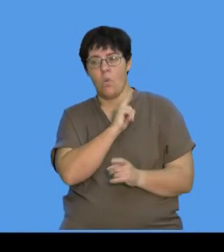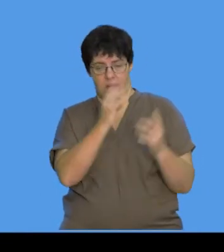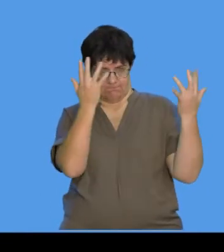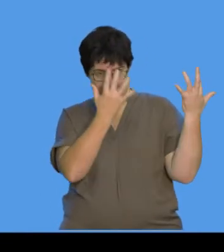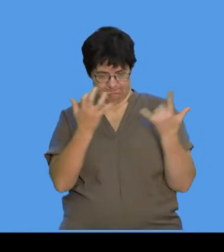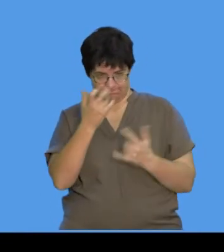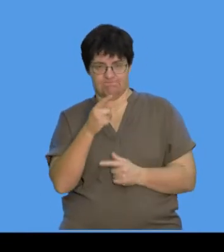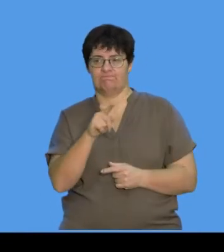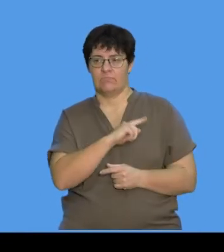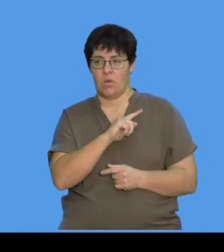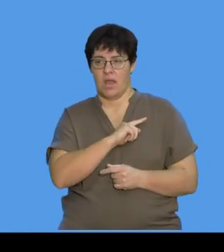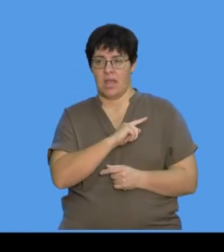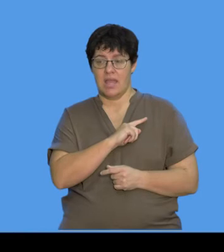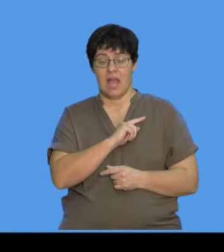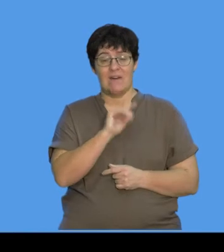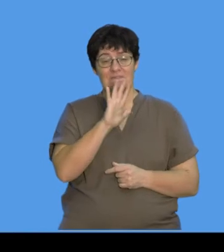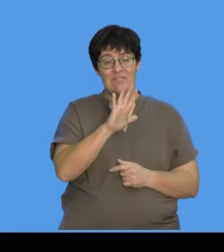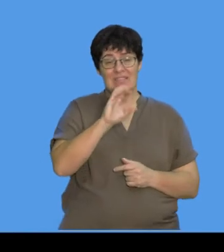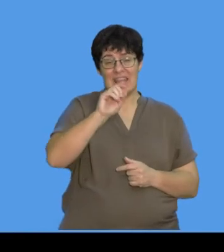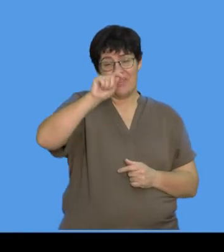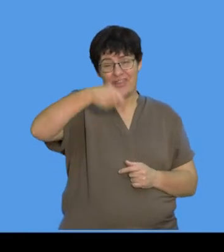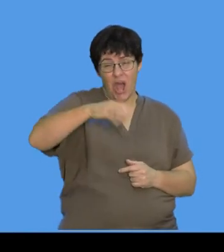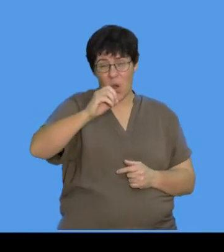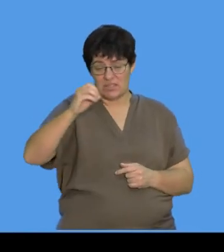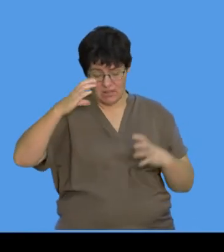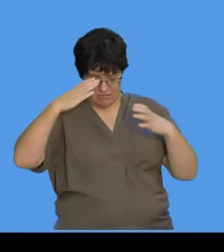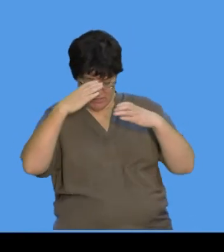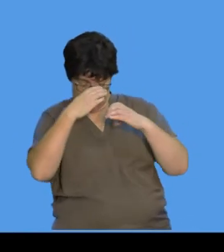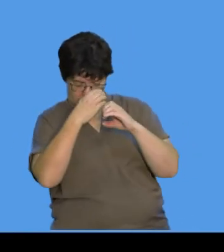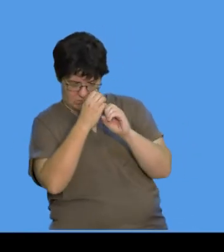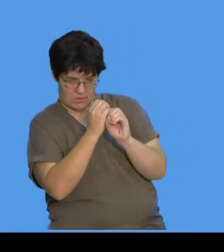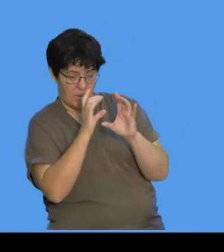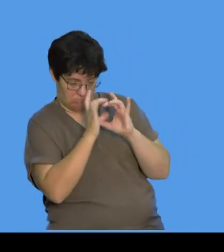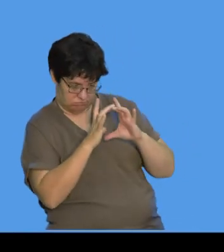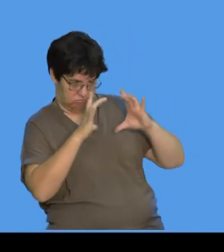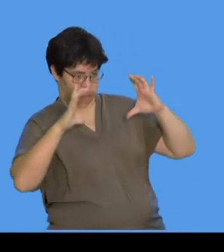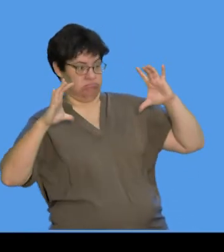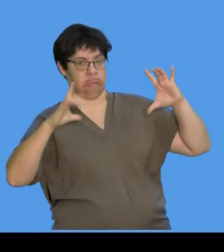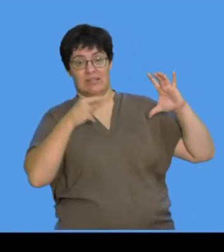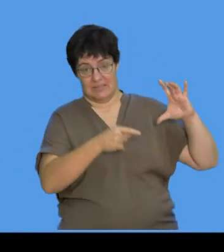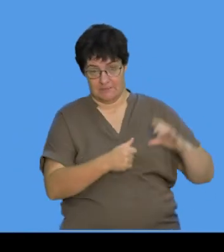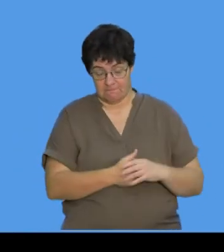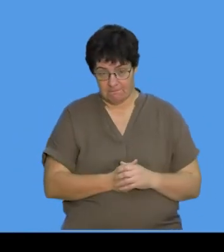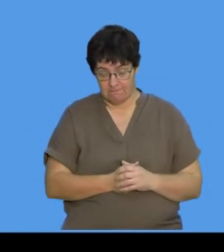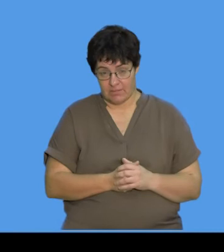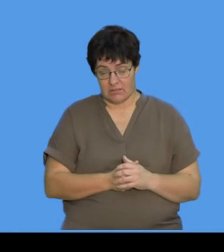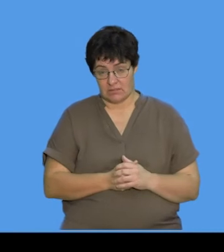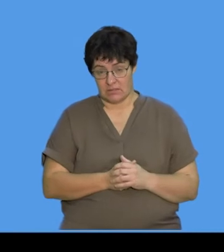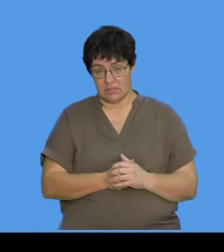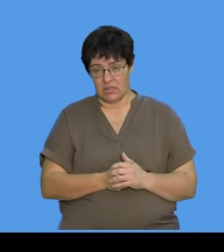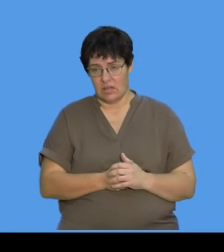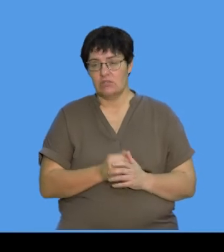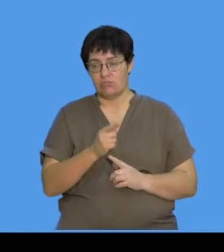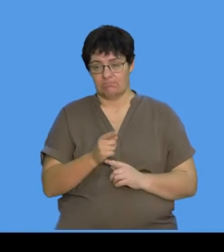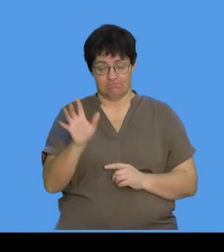calculation, that it's magnified 50,000 times, okay. So, that whole